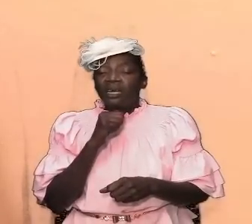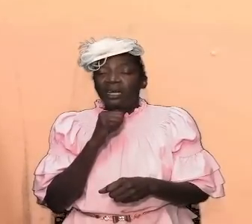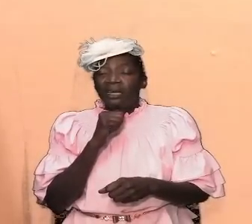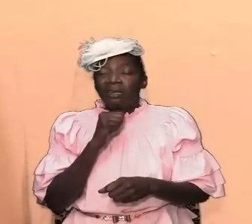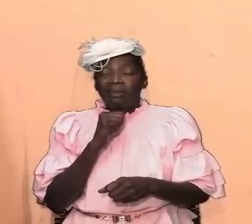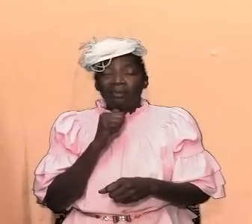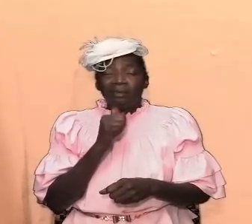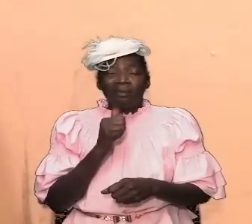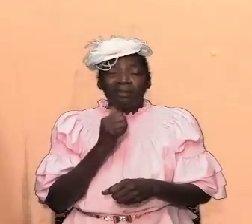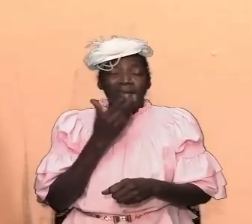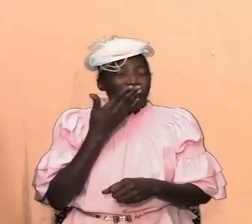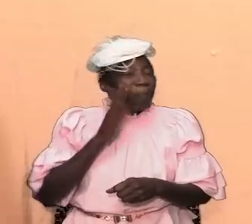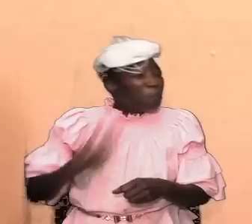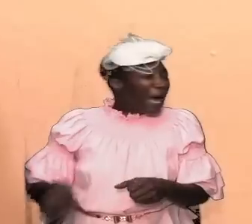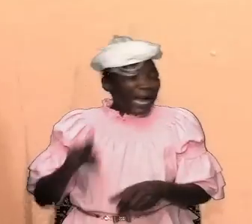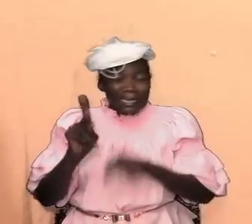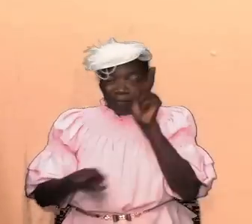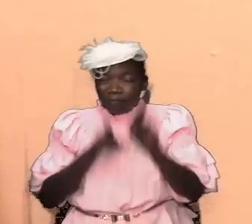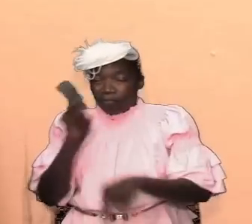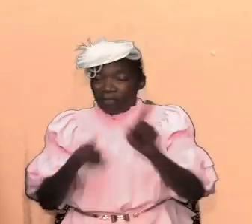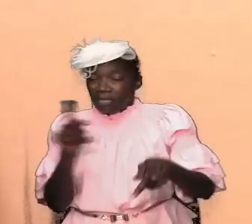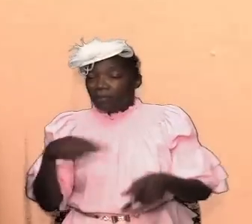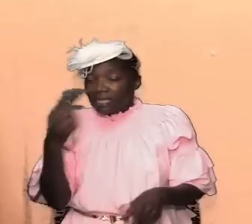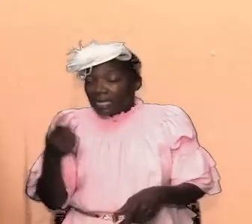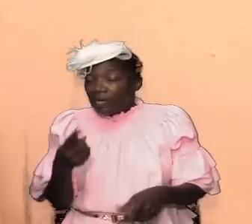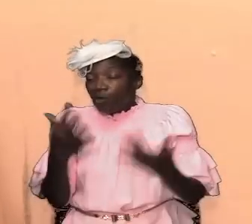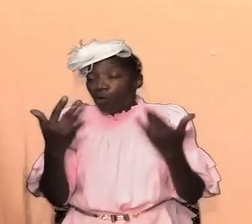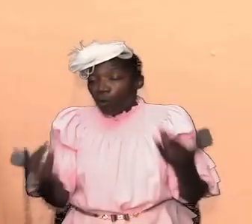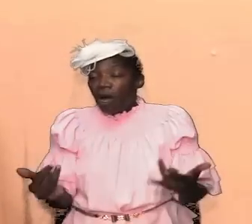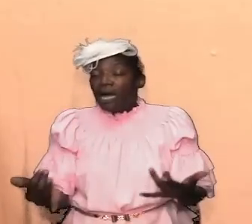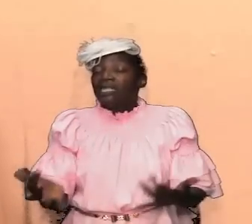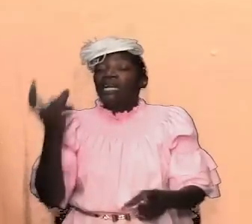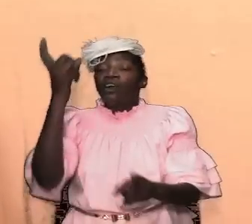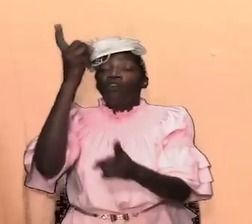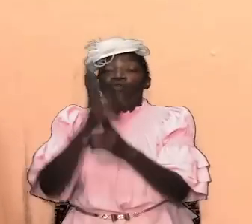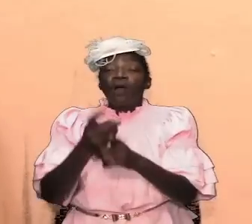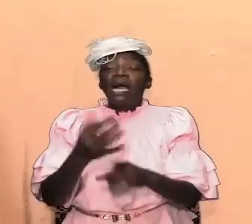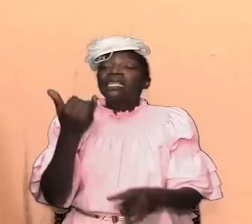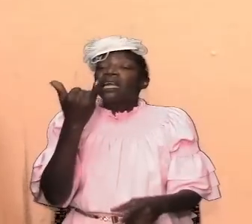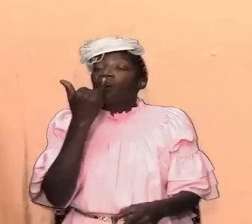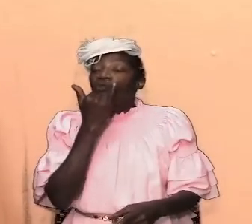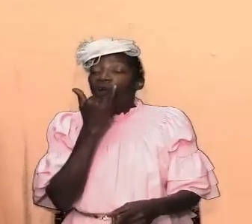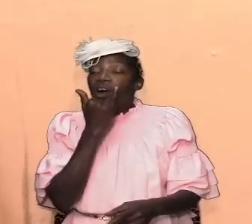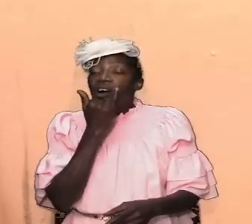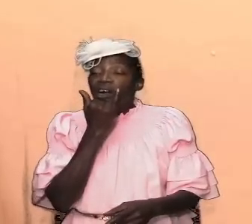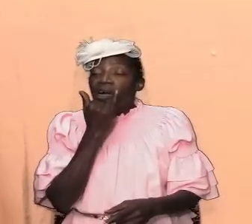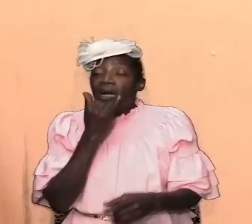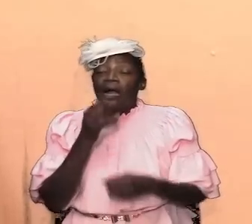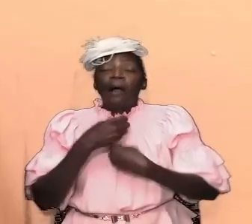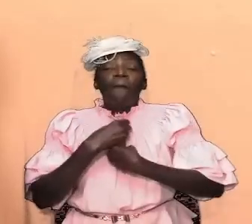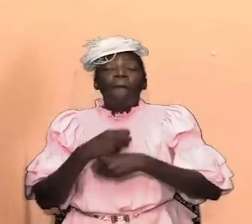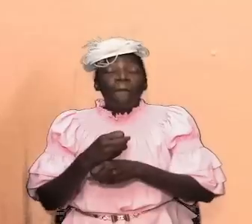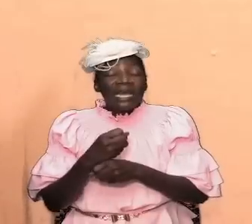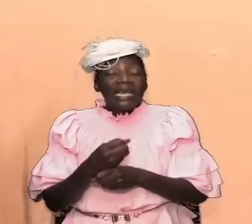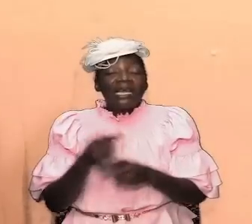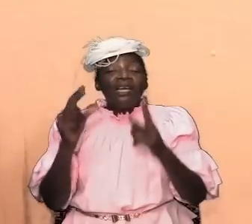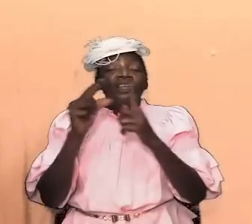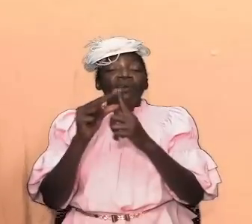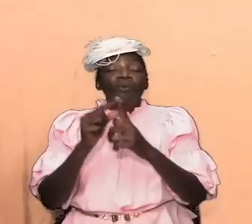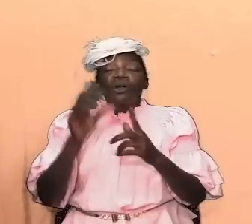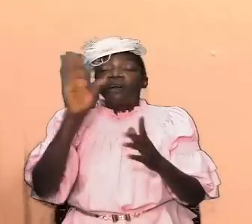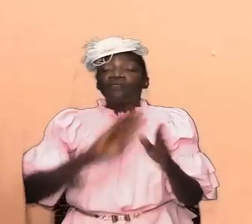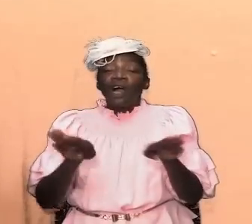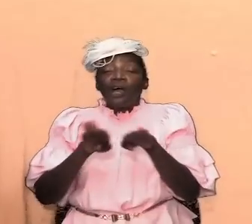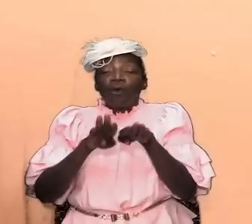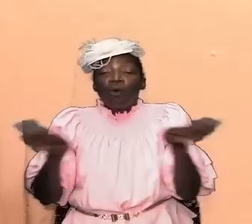to dictate to you what is right and what is wrong allow the word of god to open in your